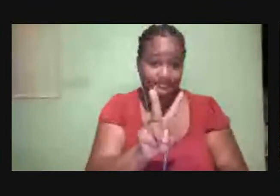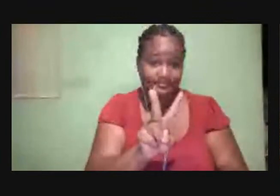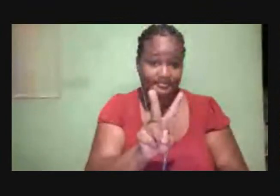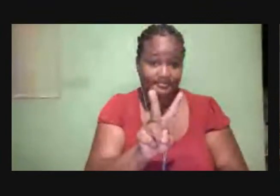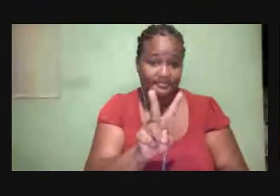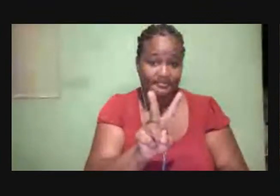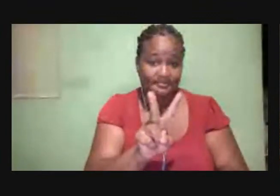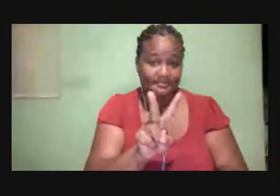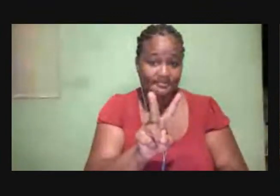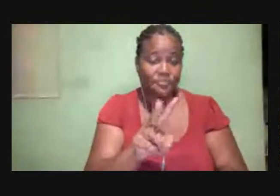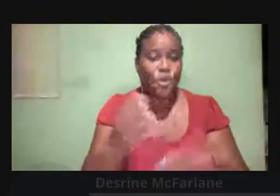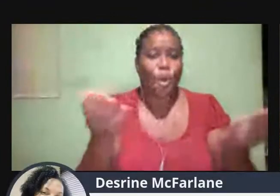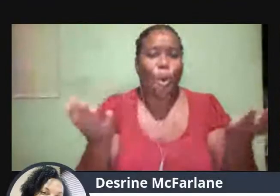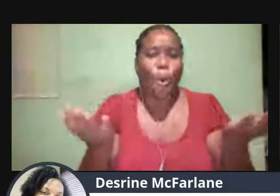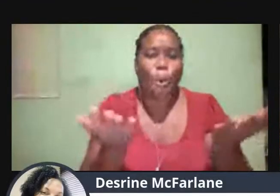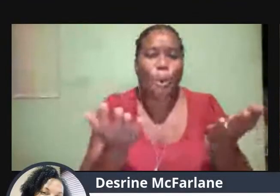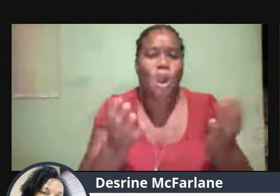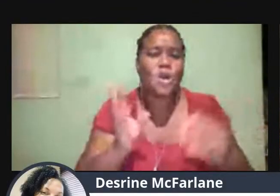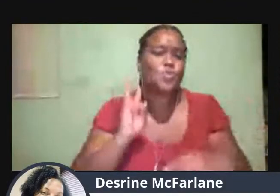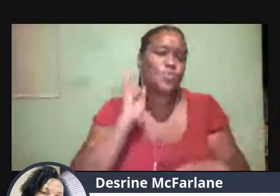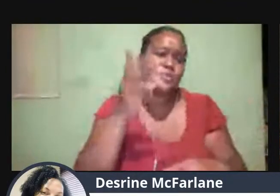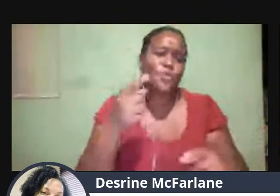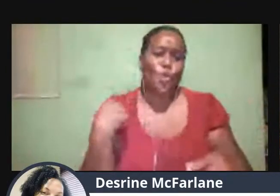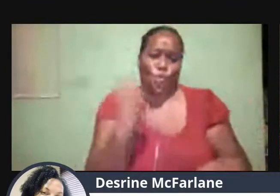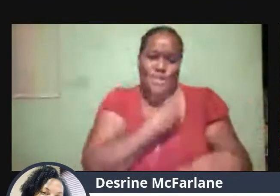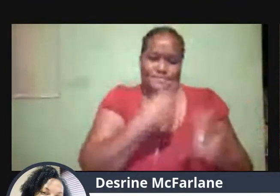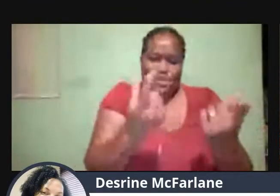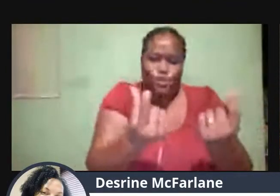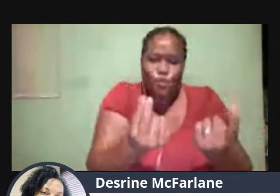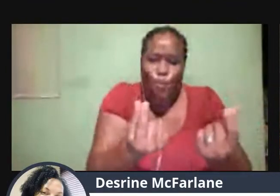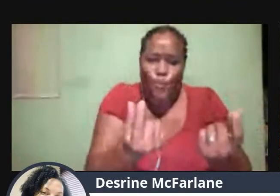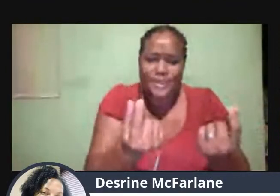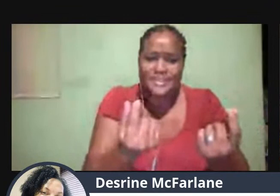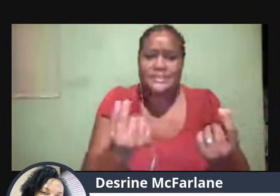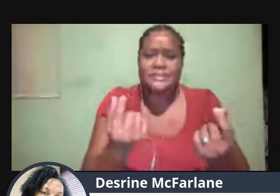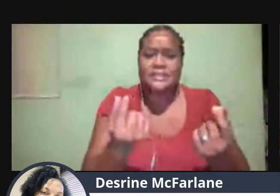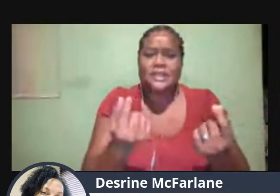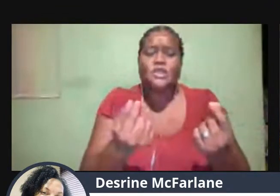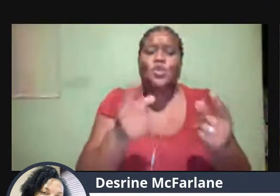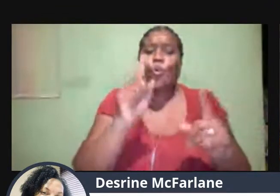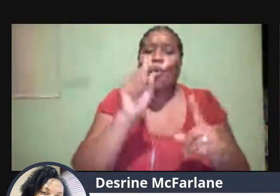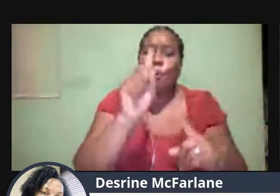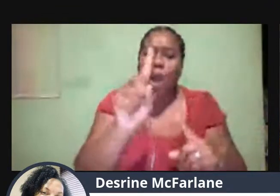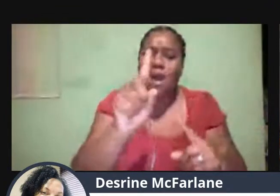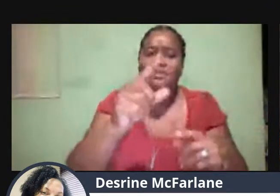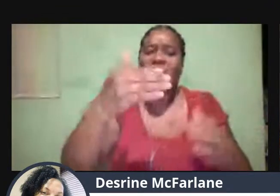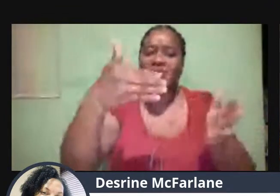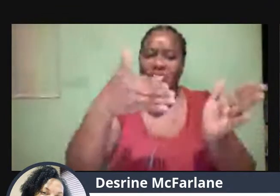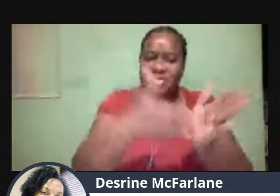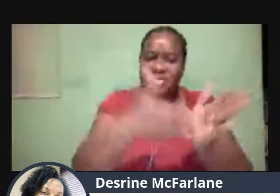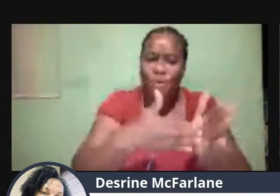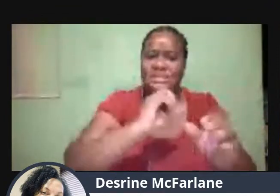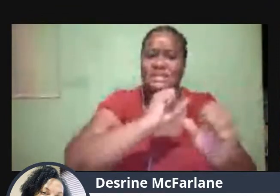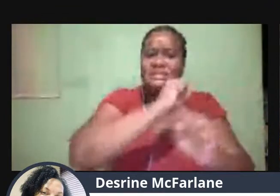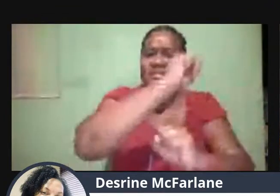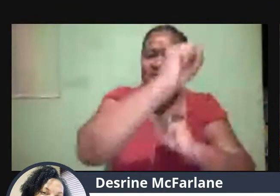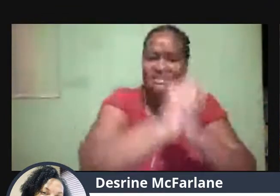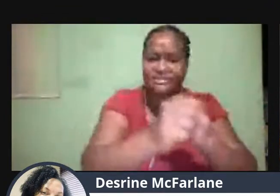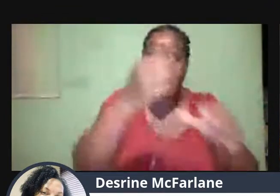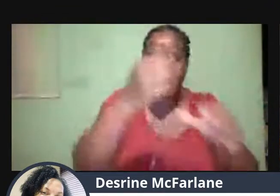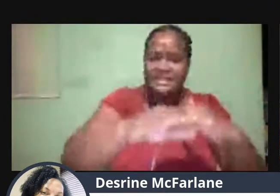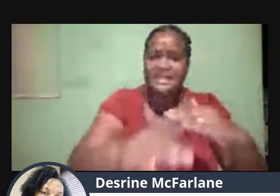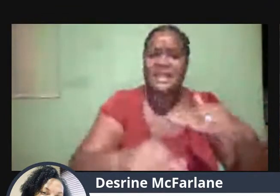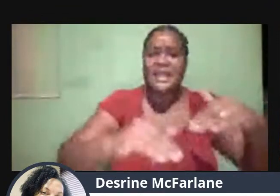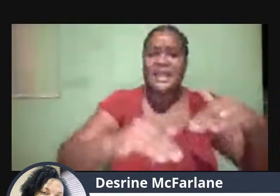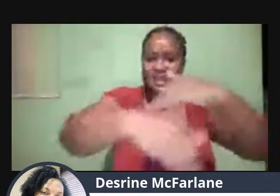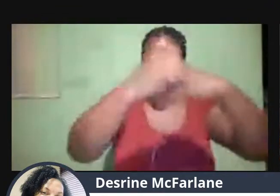What will we be doing during the 1,000 years in heaven? What